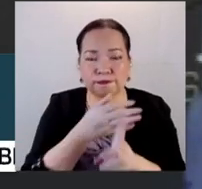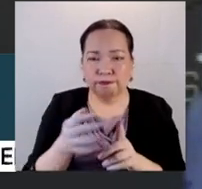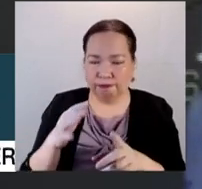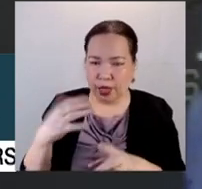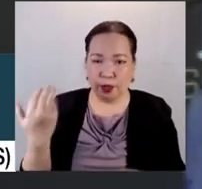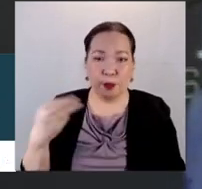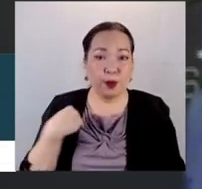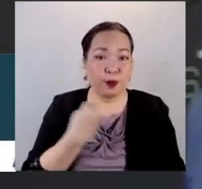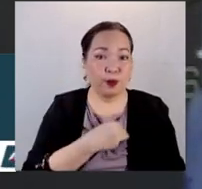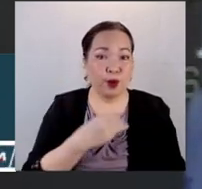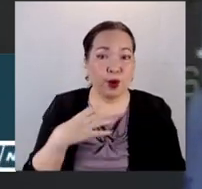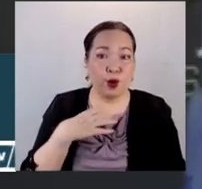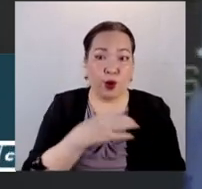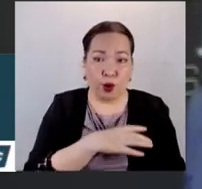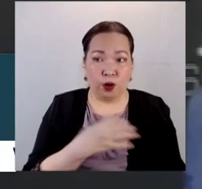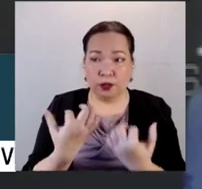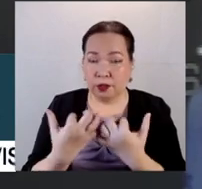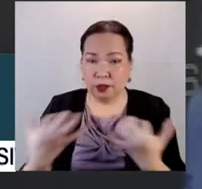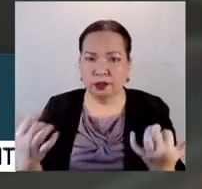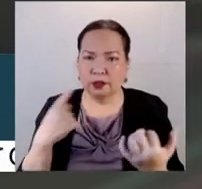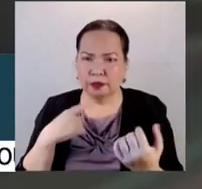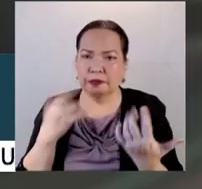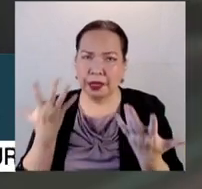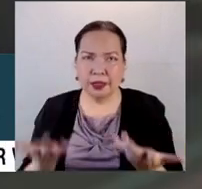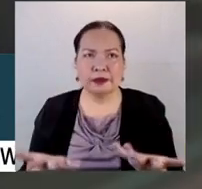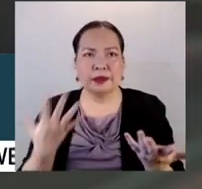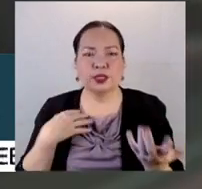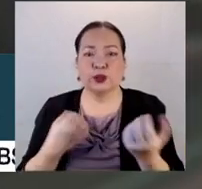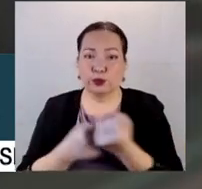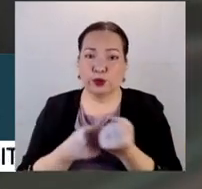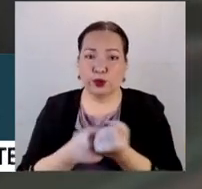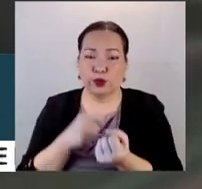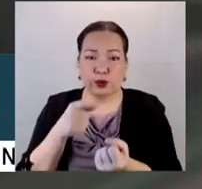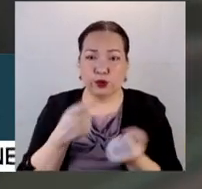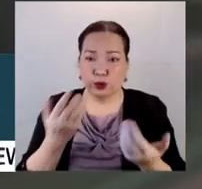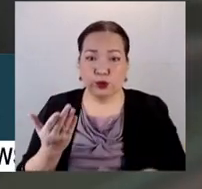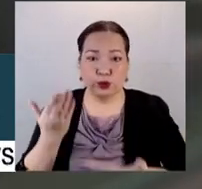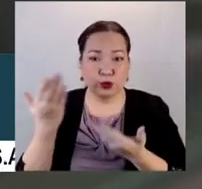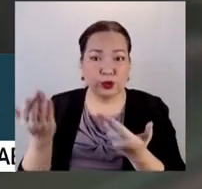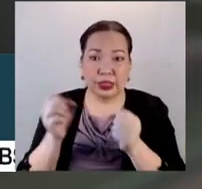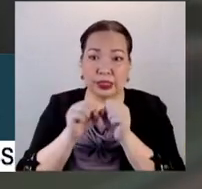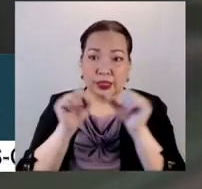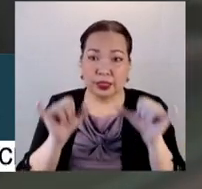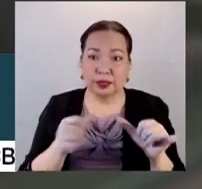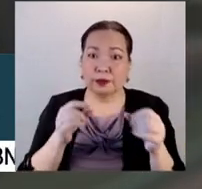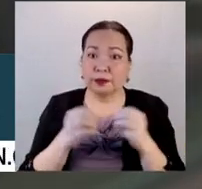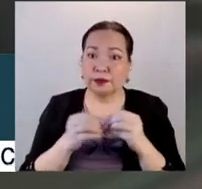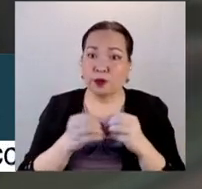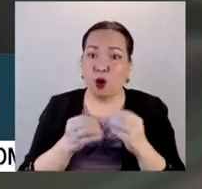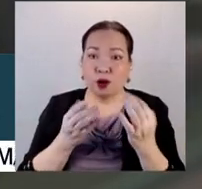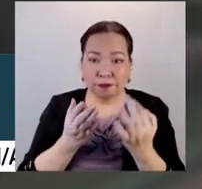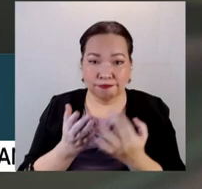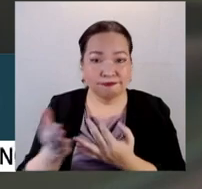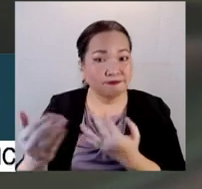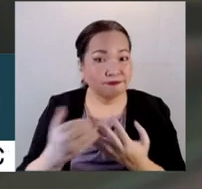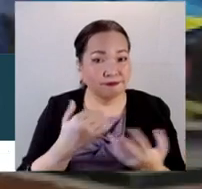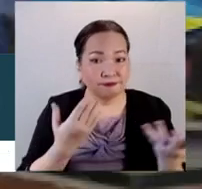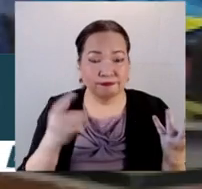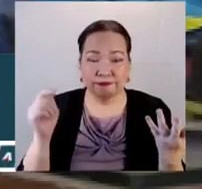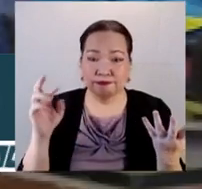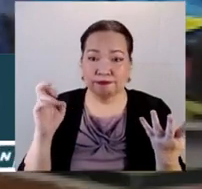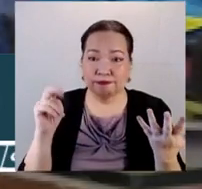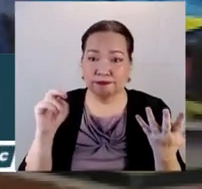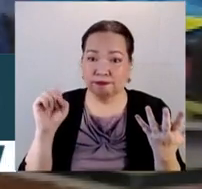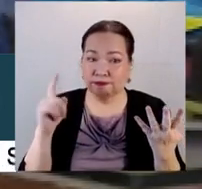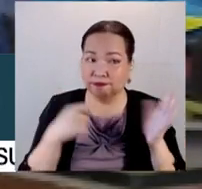the other commissioners, the NBank, that we should like to support this system because this ensures greater transparency. Hindi lang po